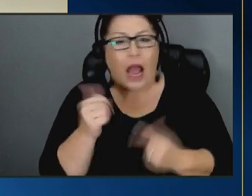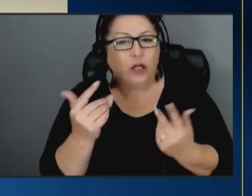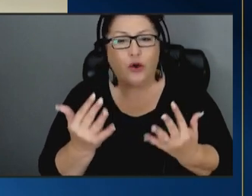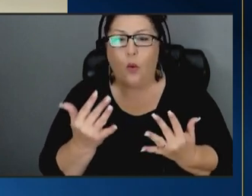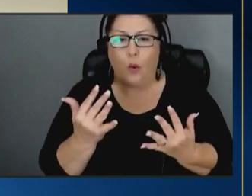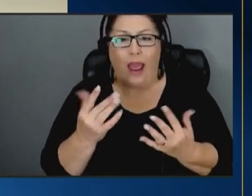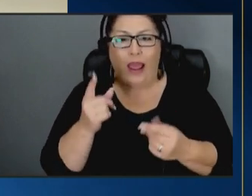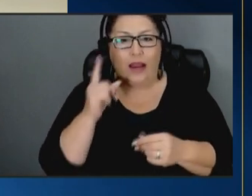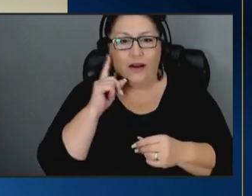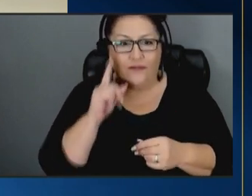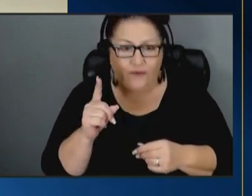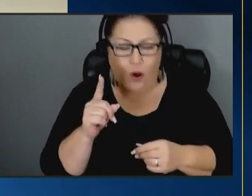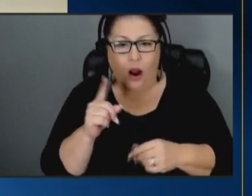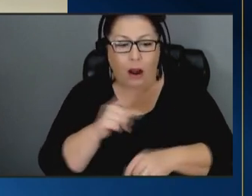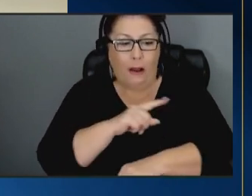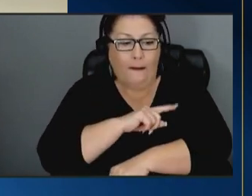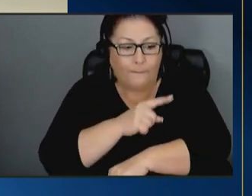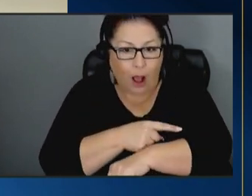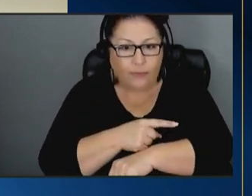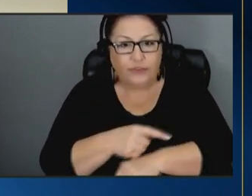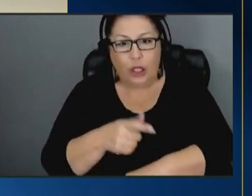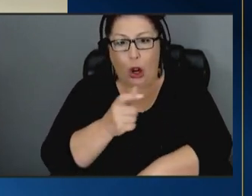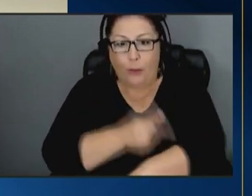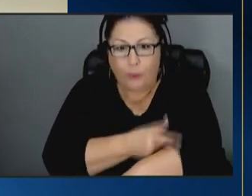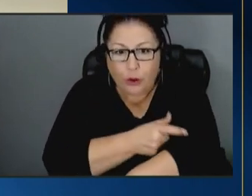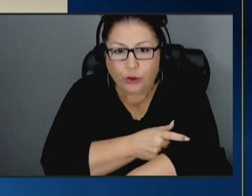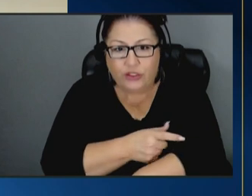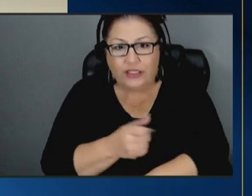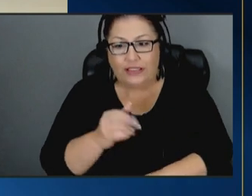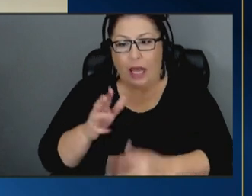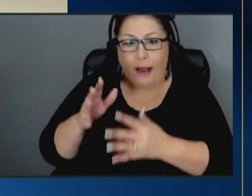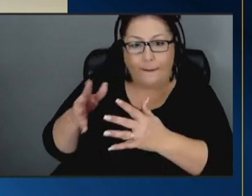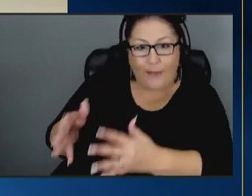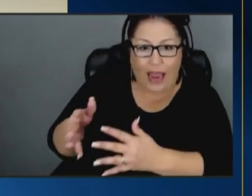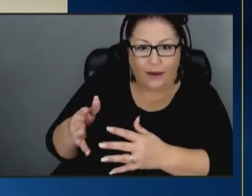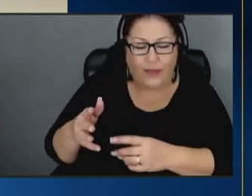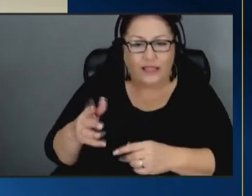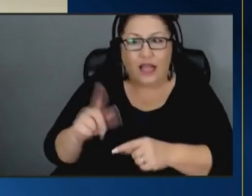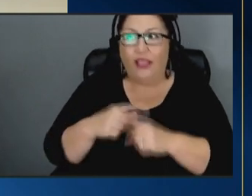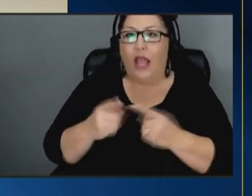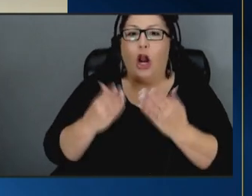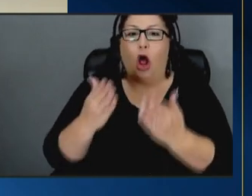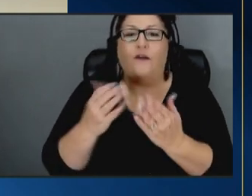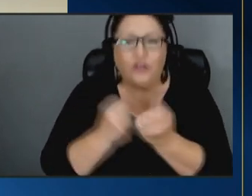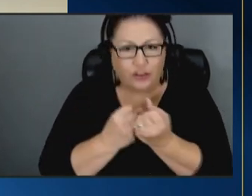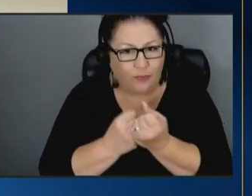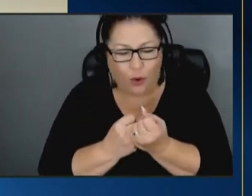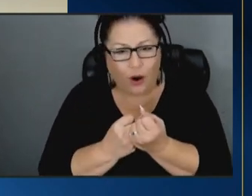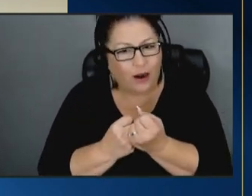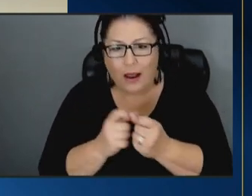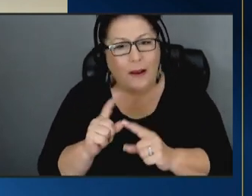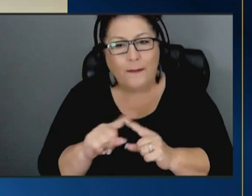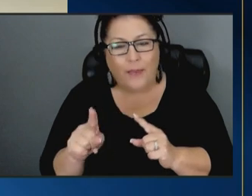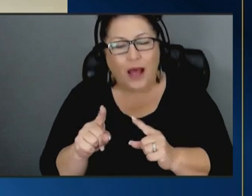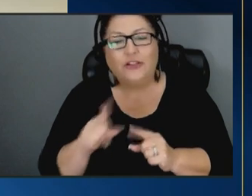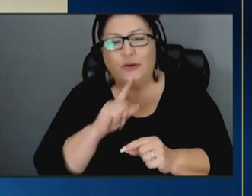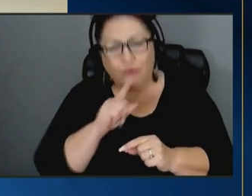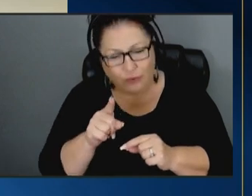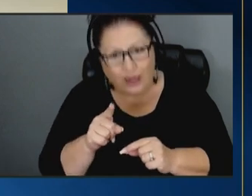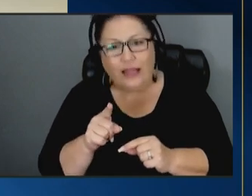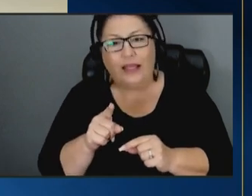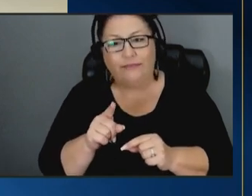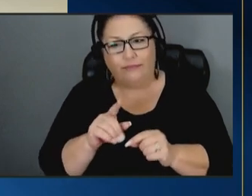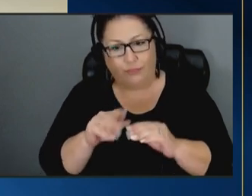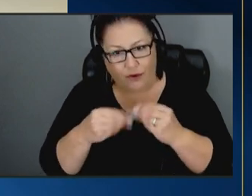bumps and bruises or abandonment uh to offer services and supports but to wrap those around families so kids can stay